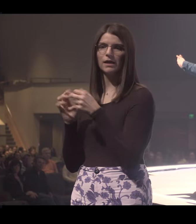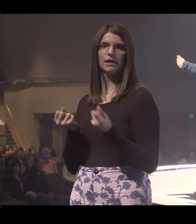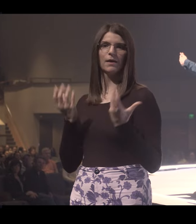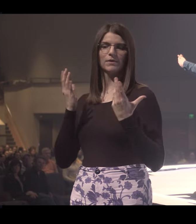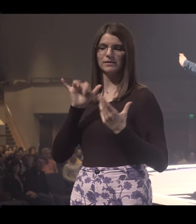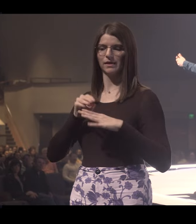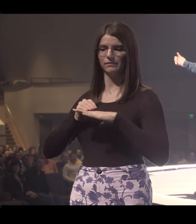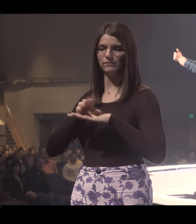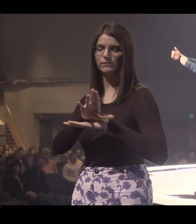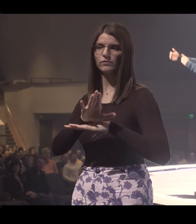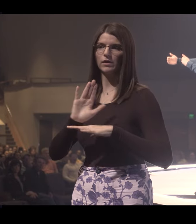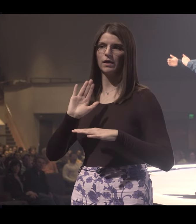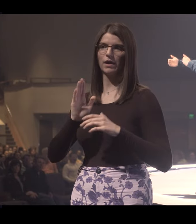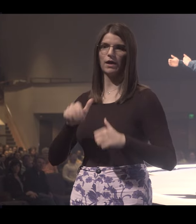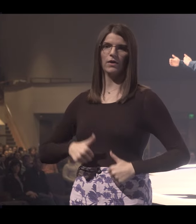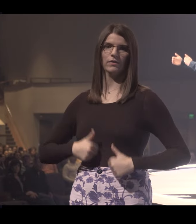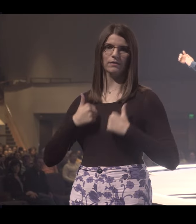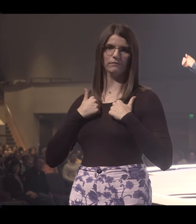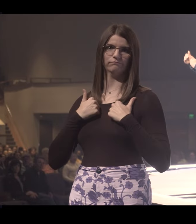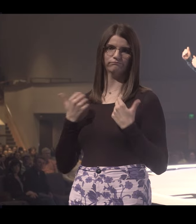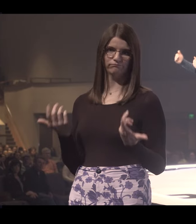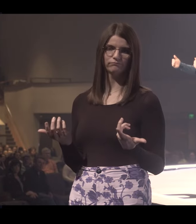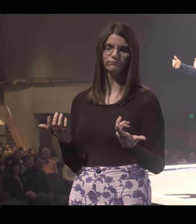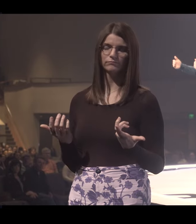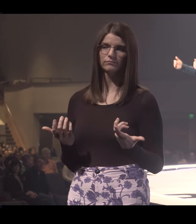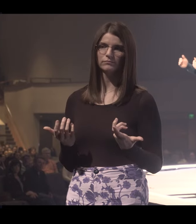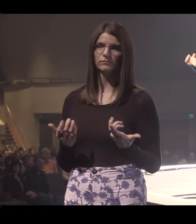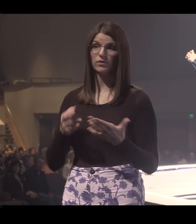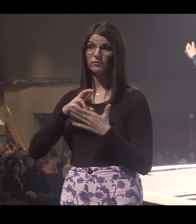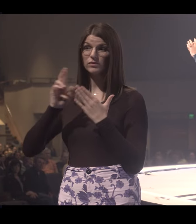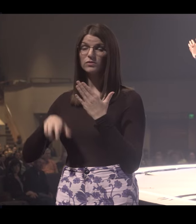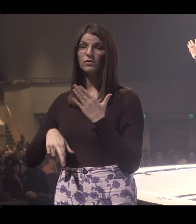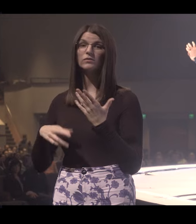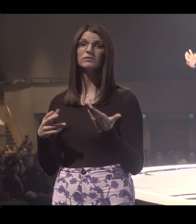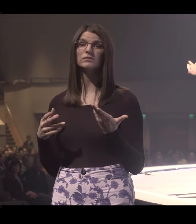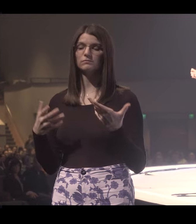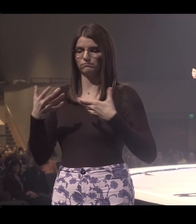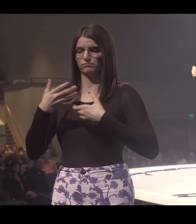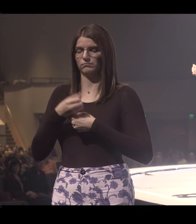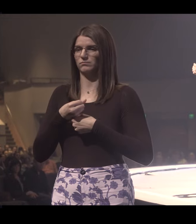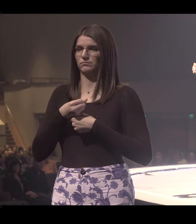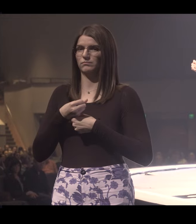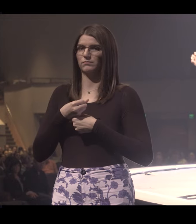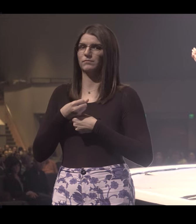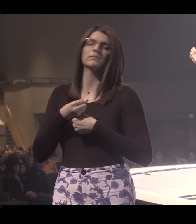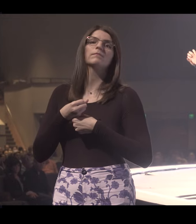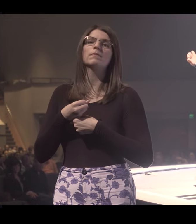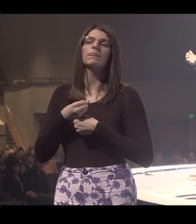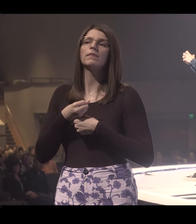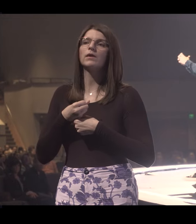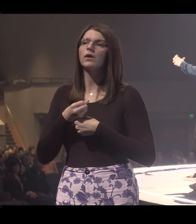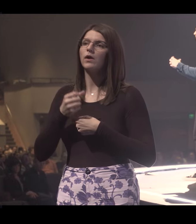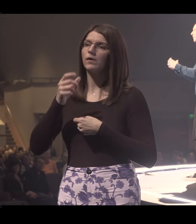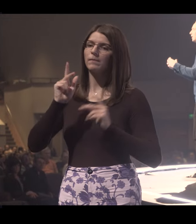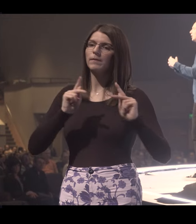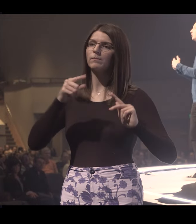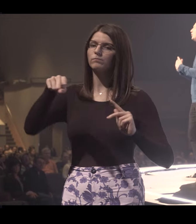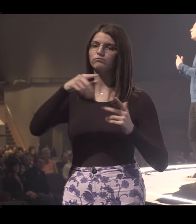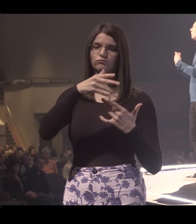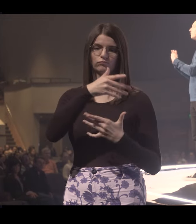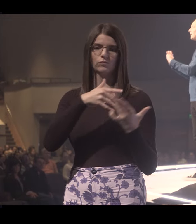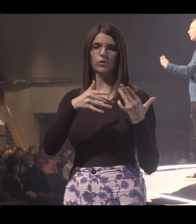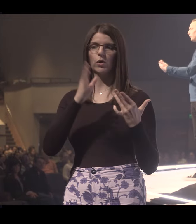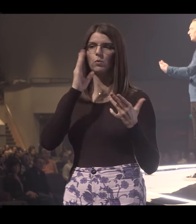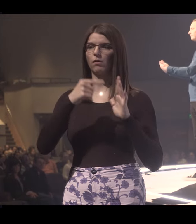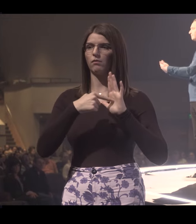how much did that impact the way they live their life? And here's what they found. Summary of the study. Who you're surrounded